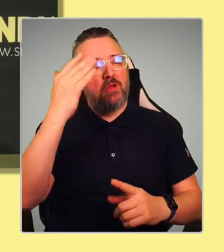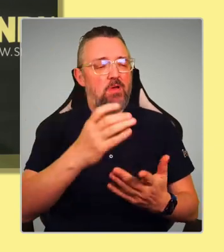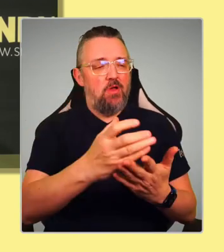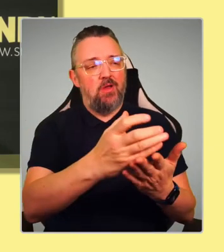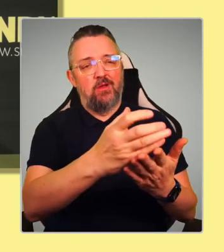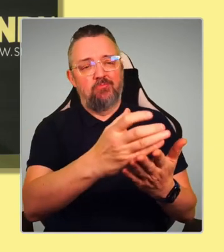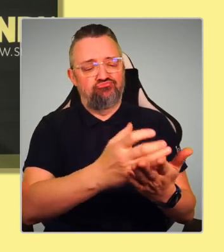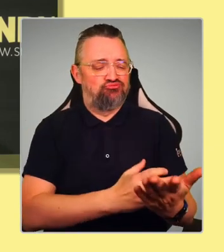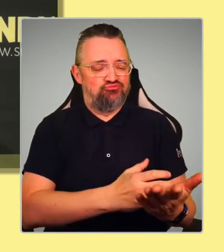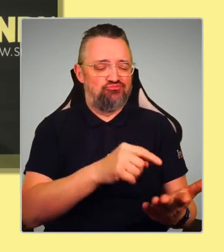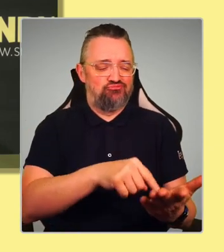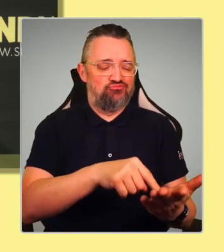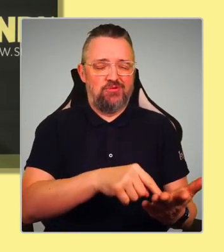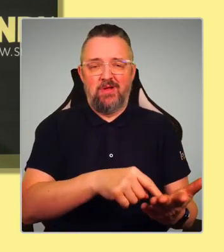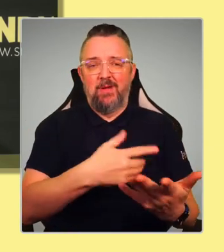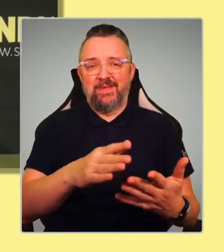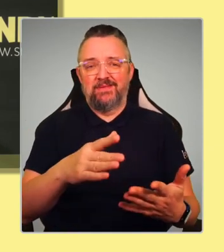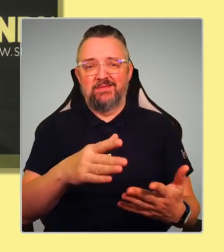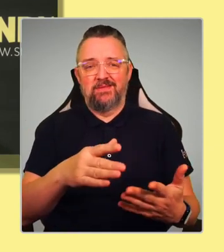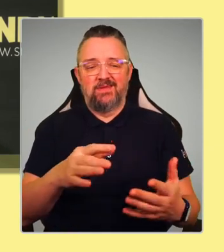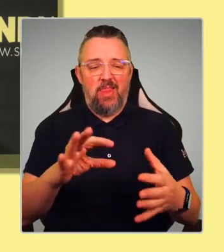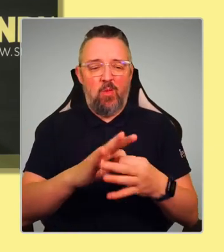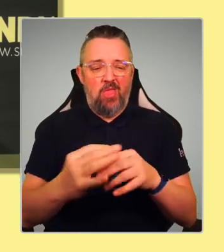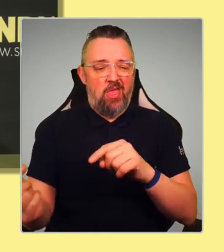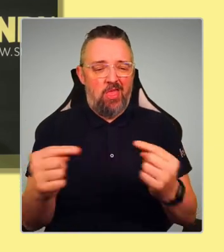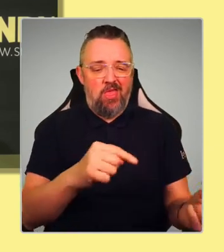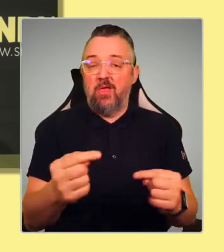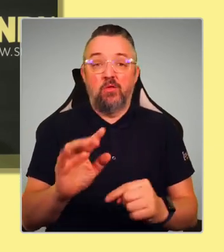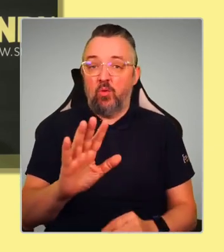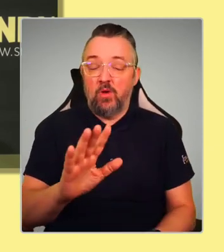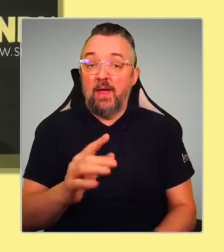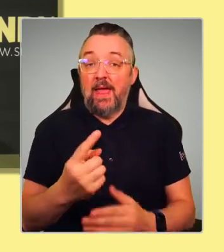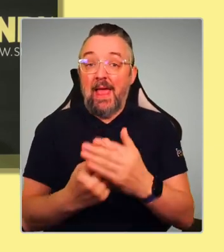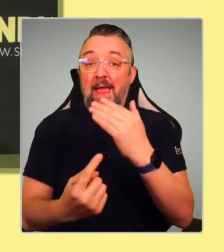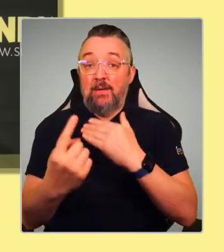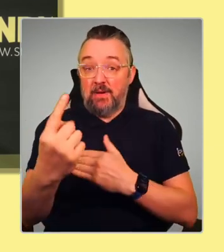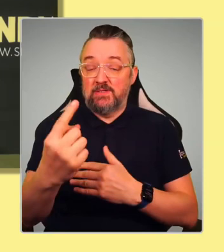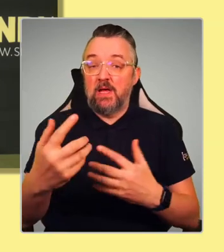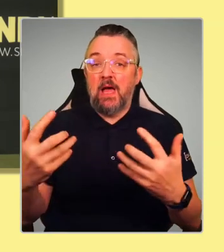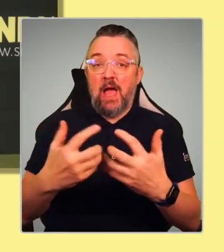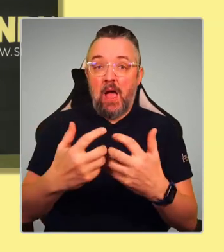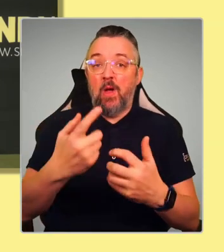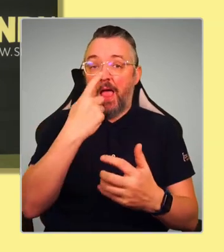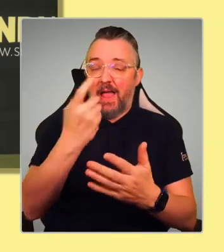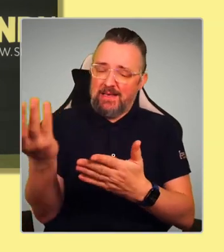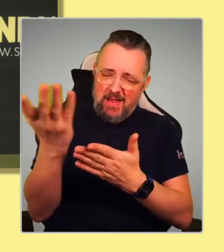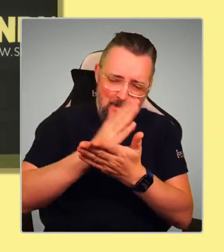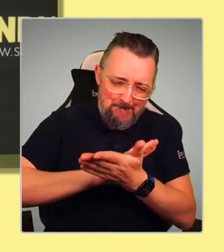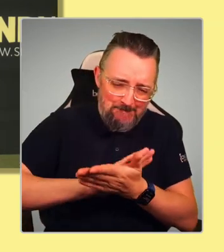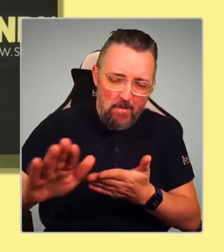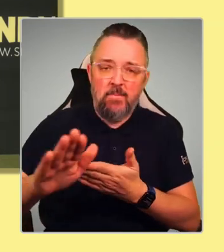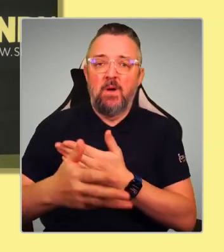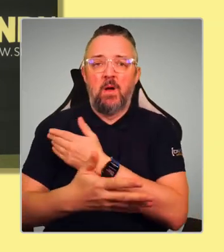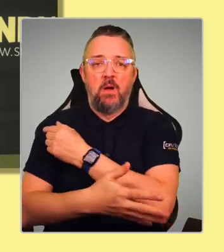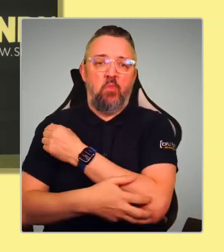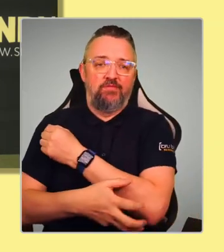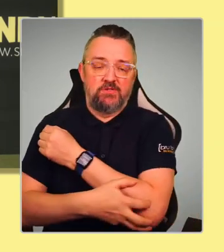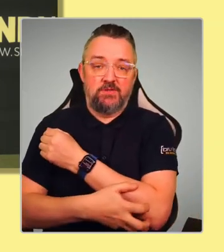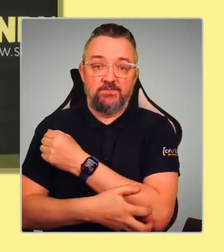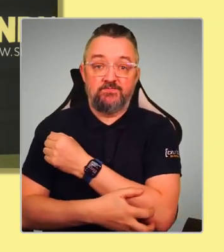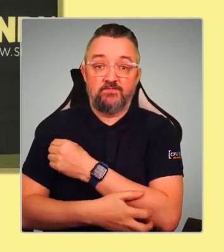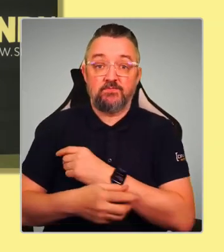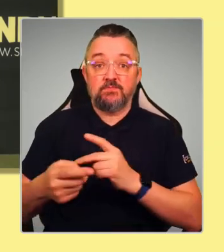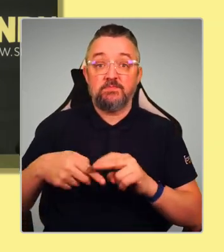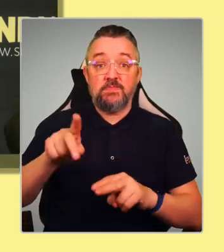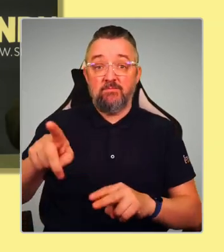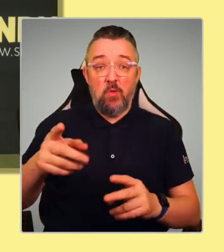part of an argument. Independence is the route to eradicating poverty. And if you're outraged by the